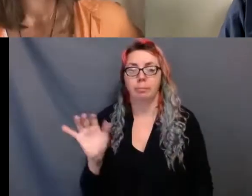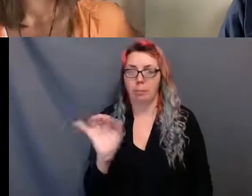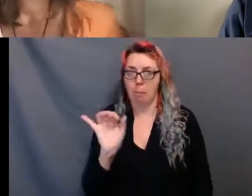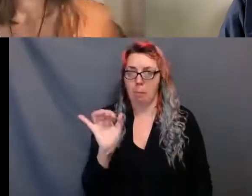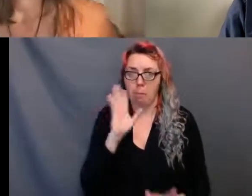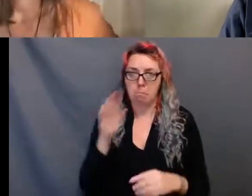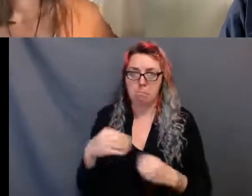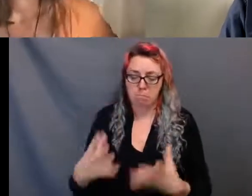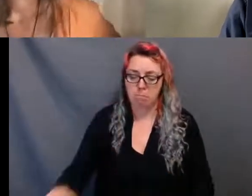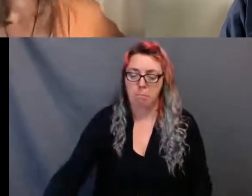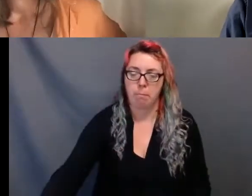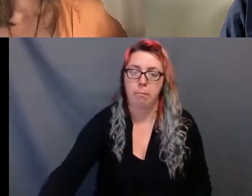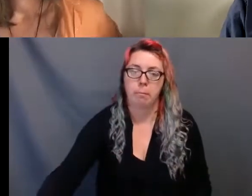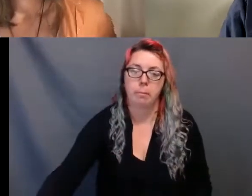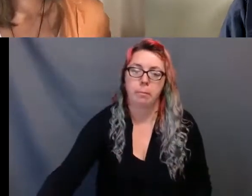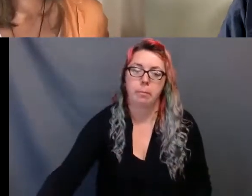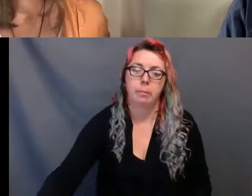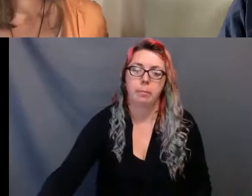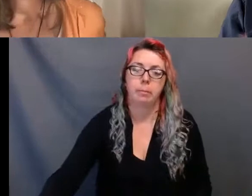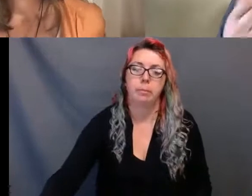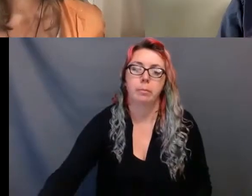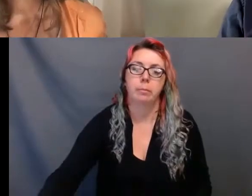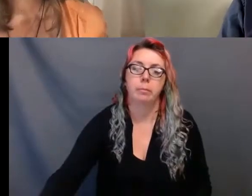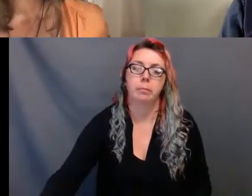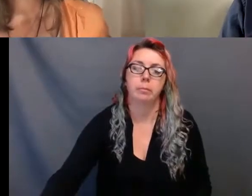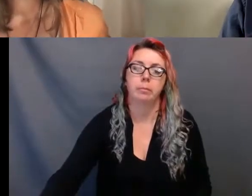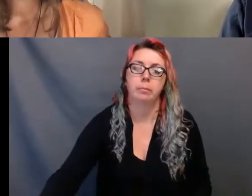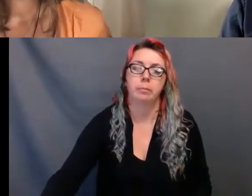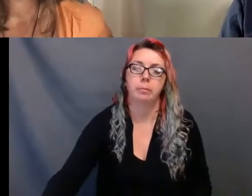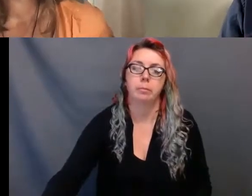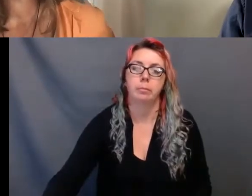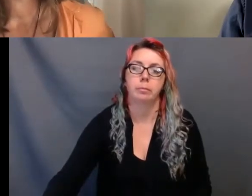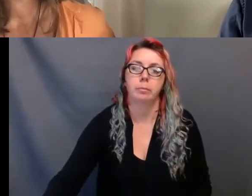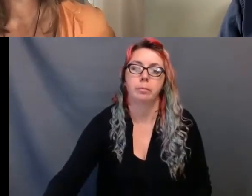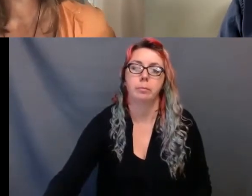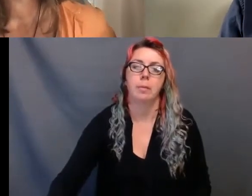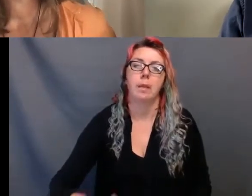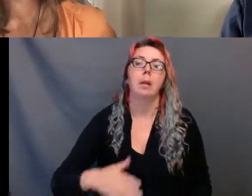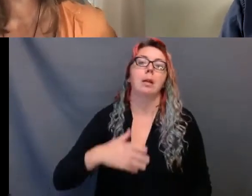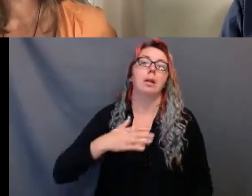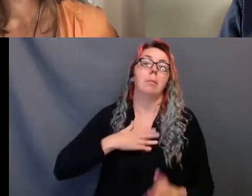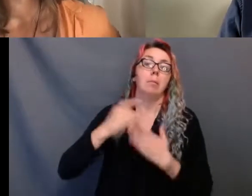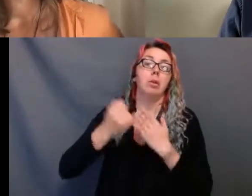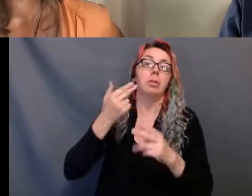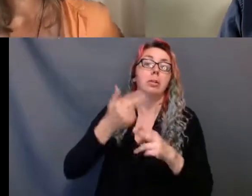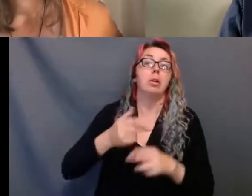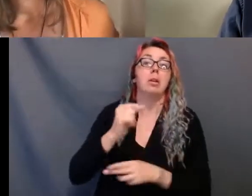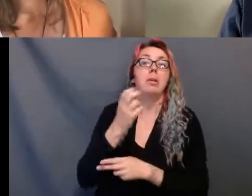Songs of the land project. The work I've been creating with my community based on Spetak stories.